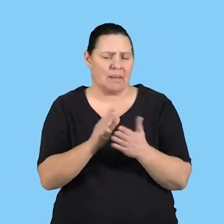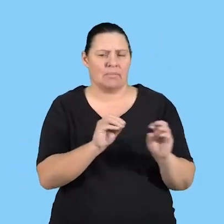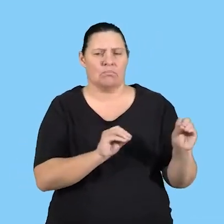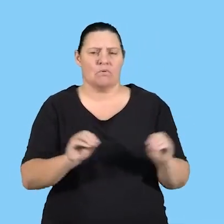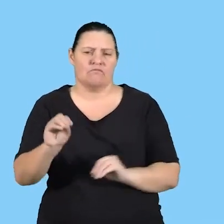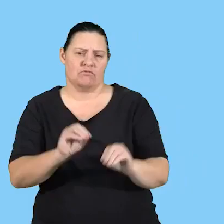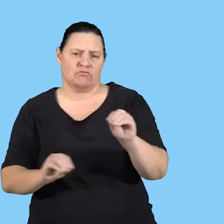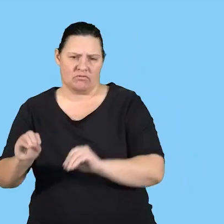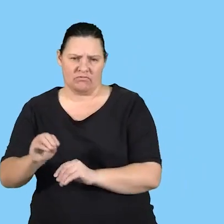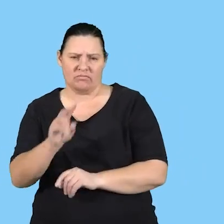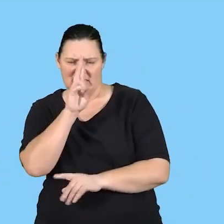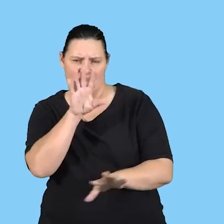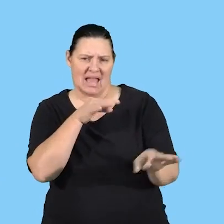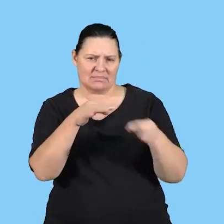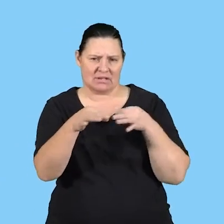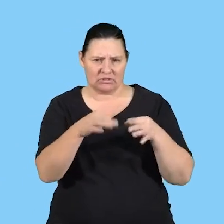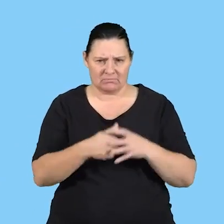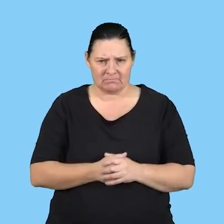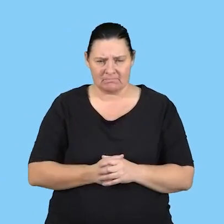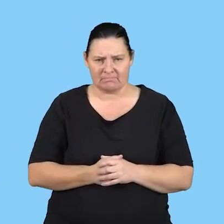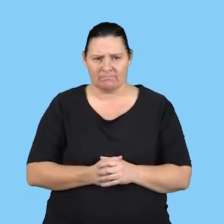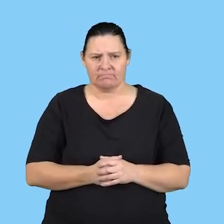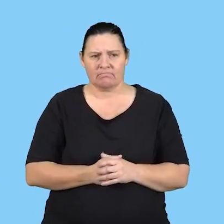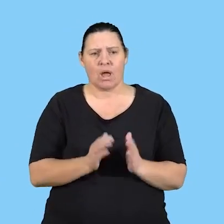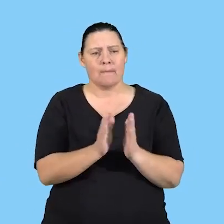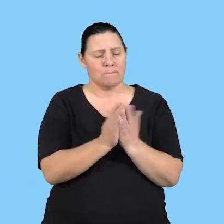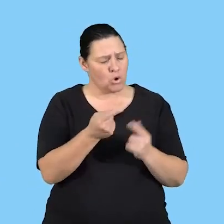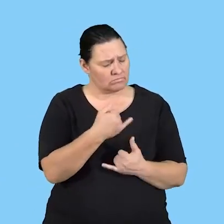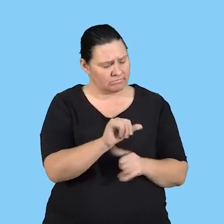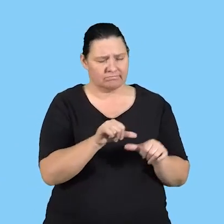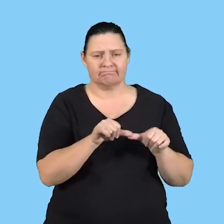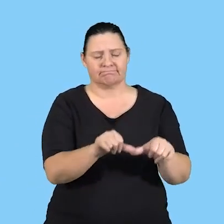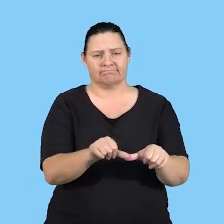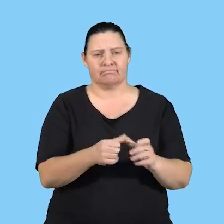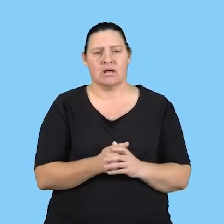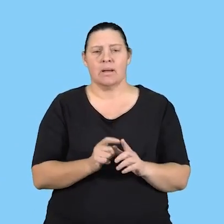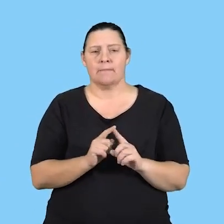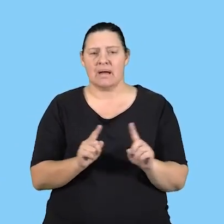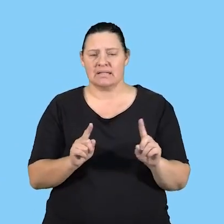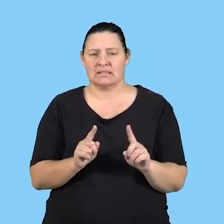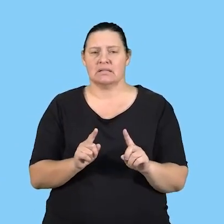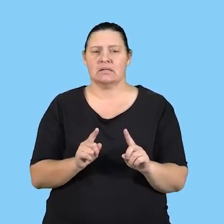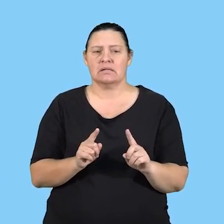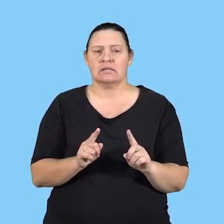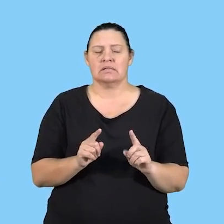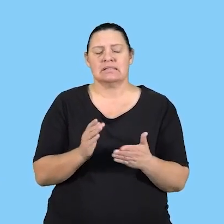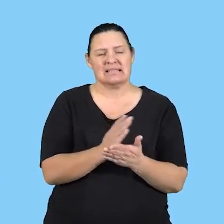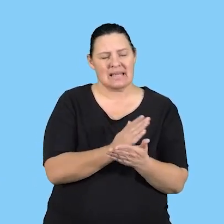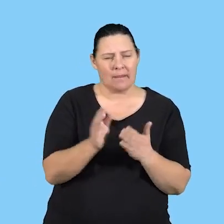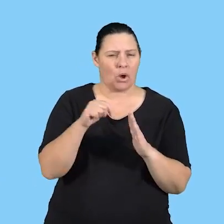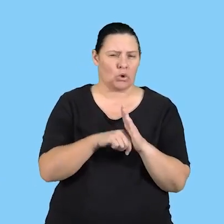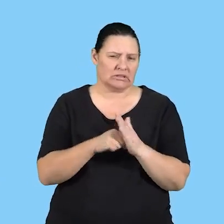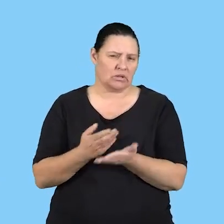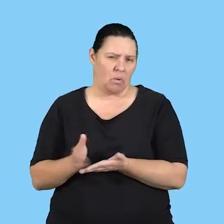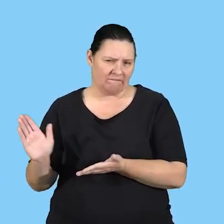can see in my explanation. The textbooks are still relevant except of course for where some